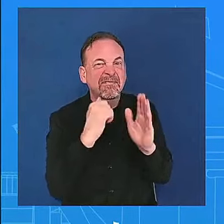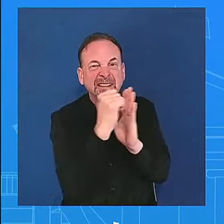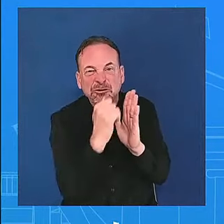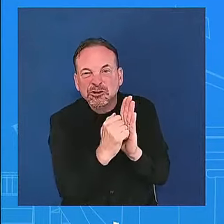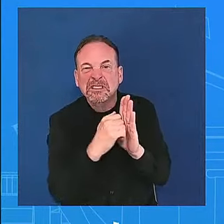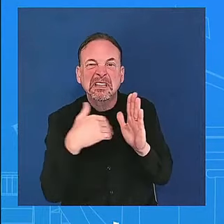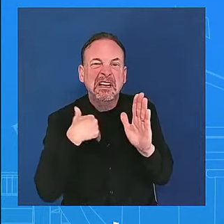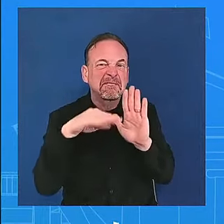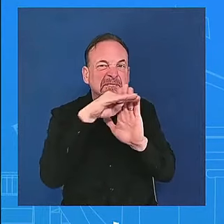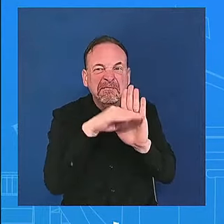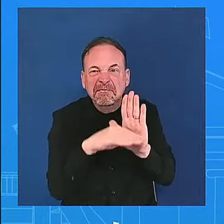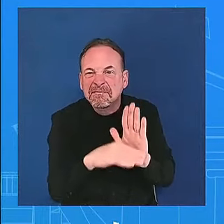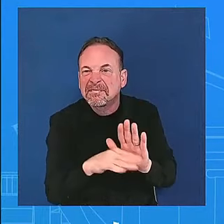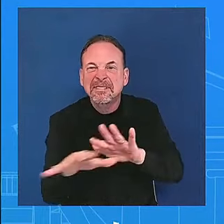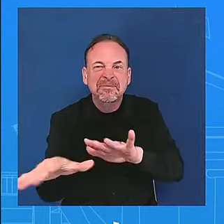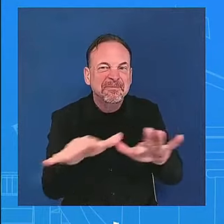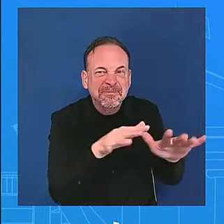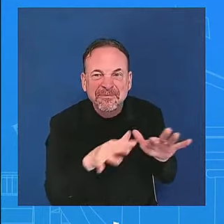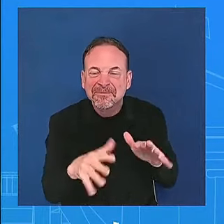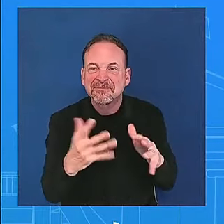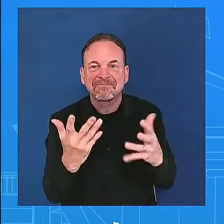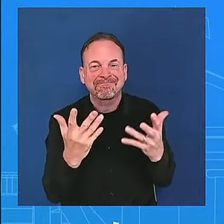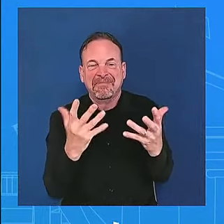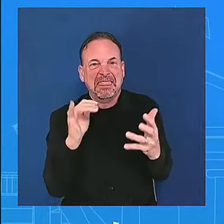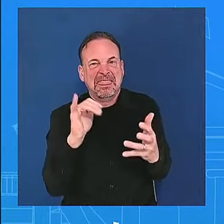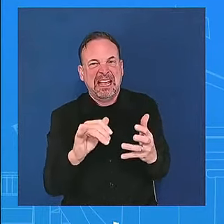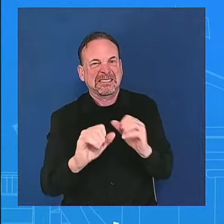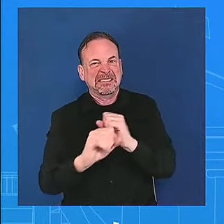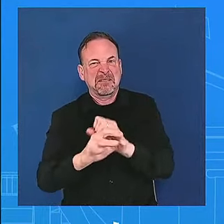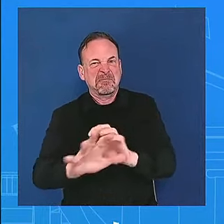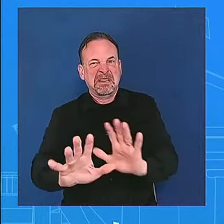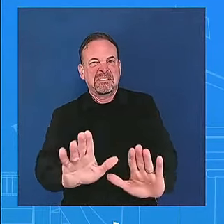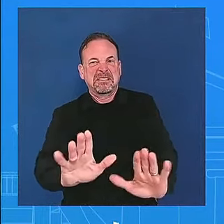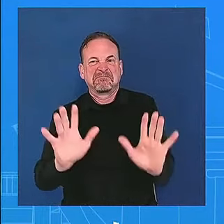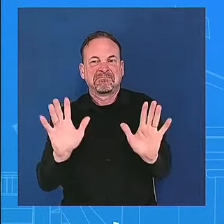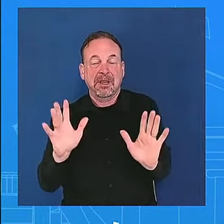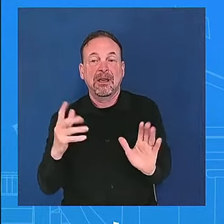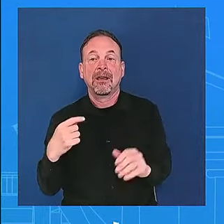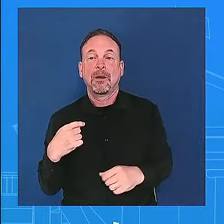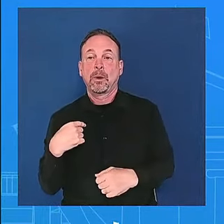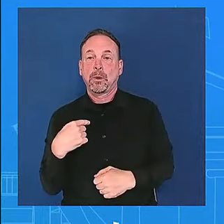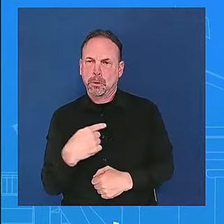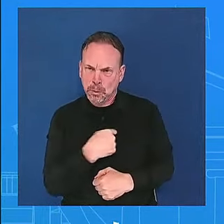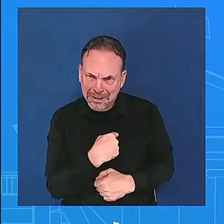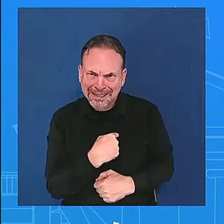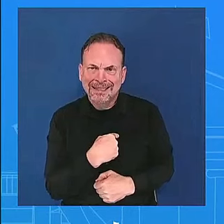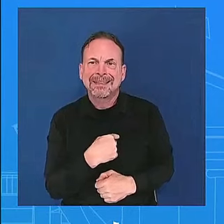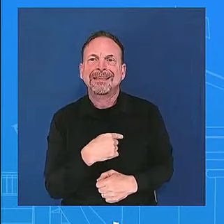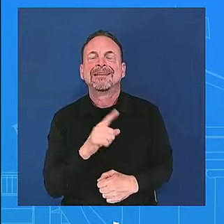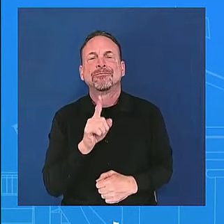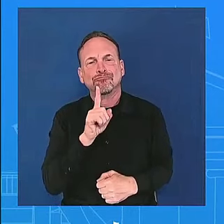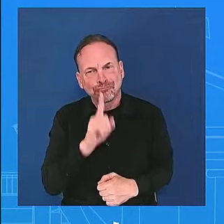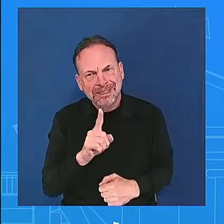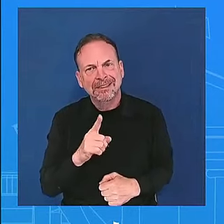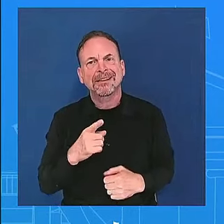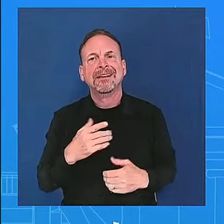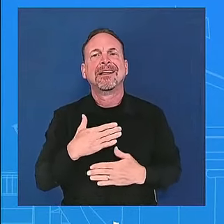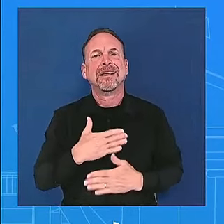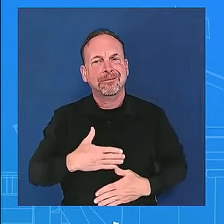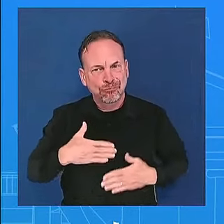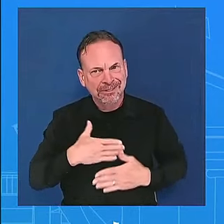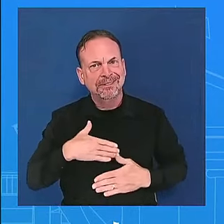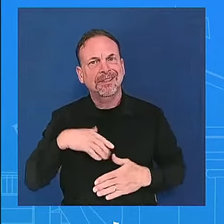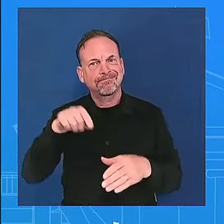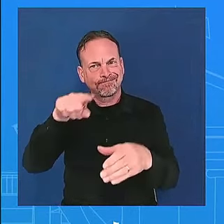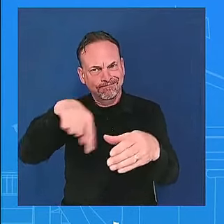last three and a half years we appreciate the importance of speaking to all americans including uh uh african americans black americans as